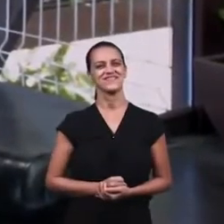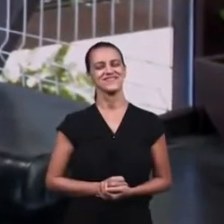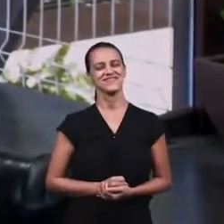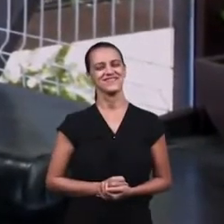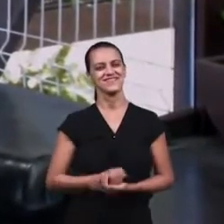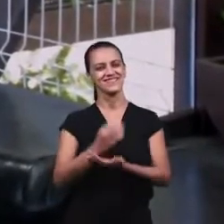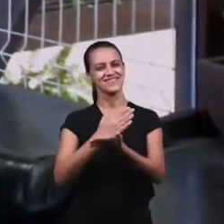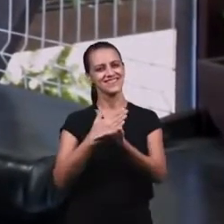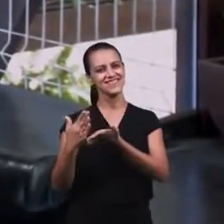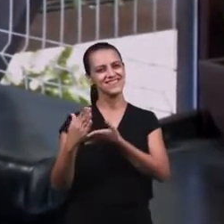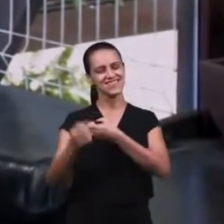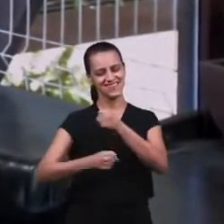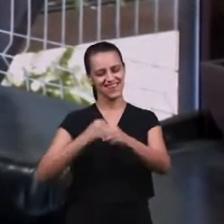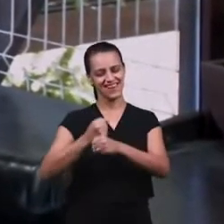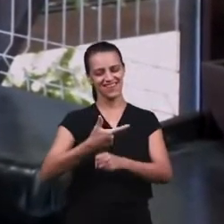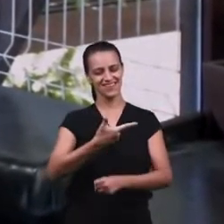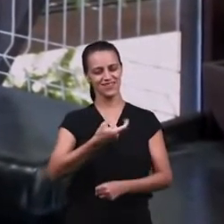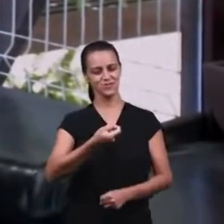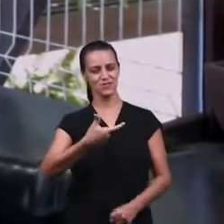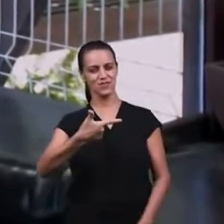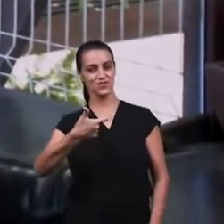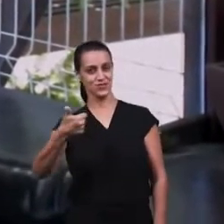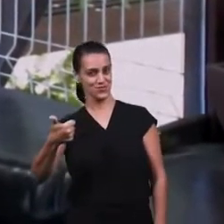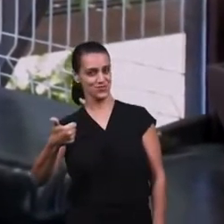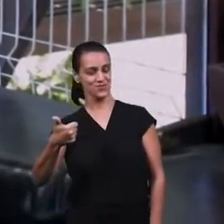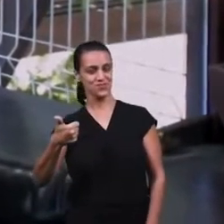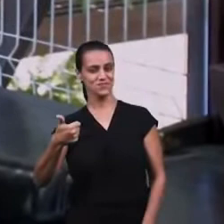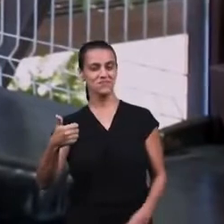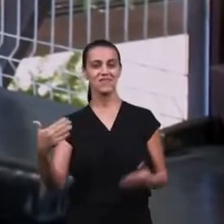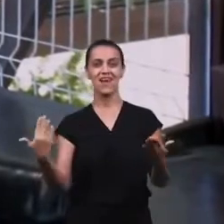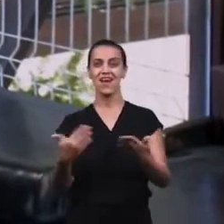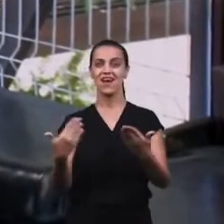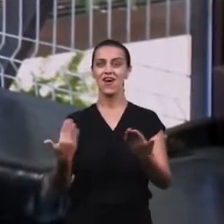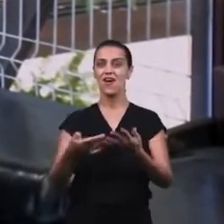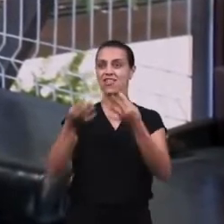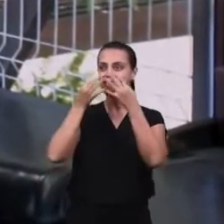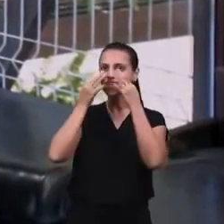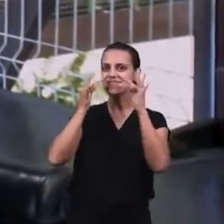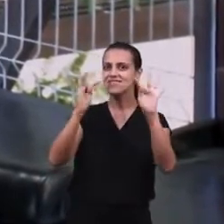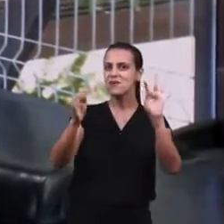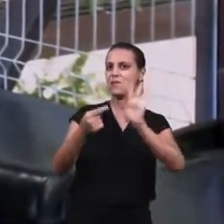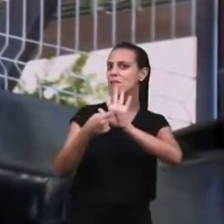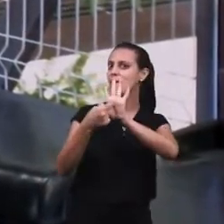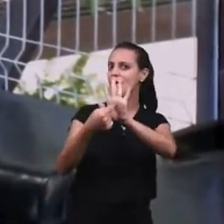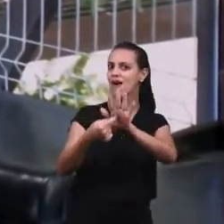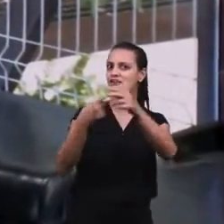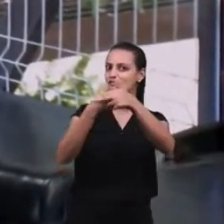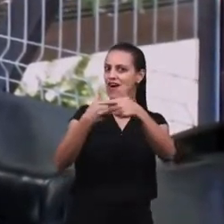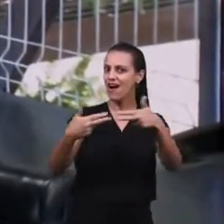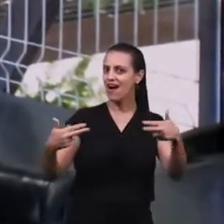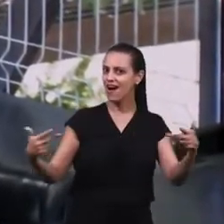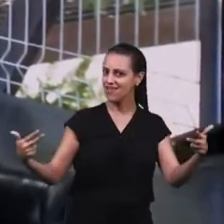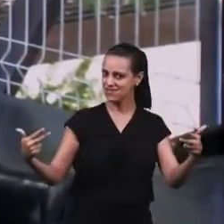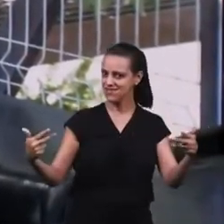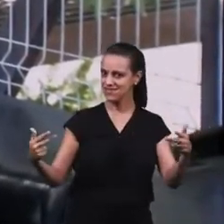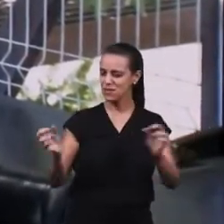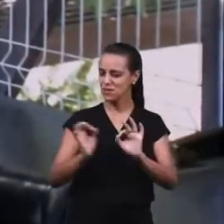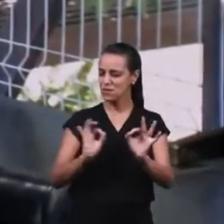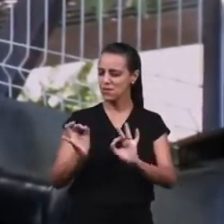And. To start the work. Of the year. In 2021. Today. We'll see. Several testimonies. Sent. And prepare.